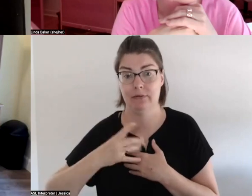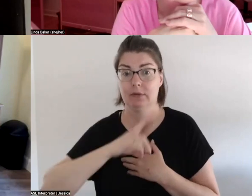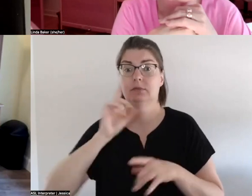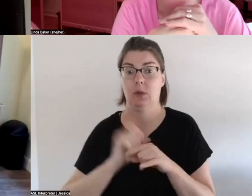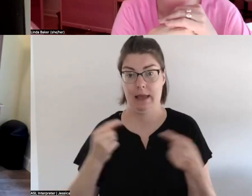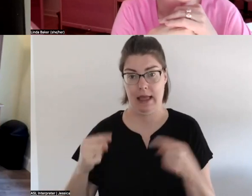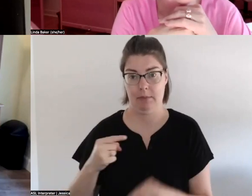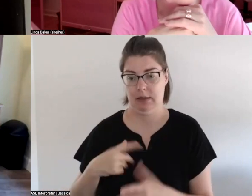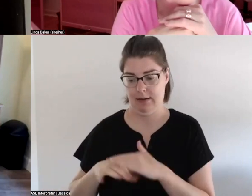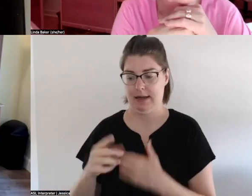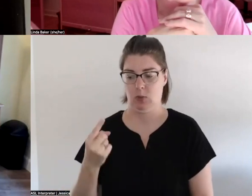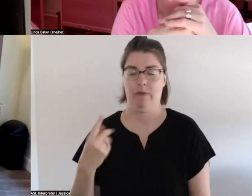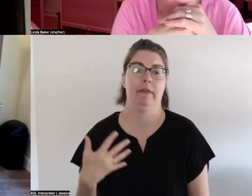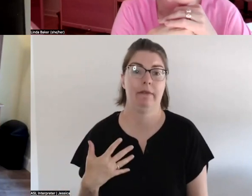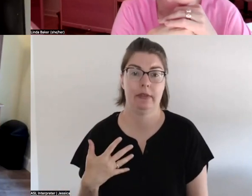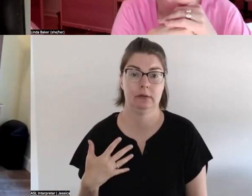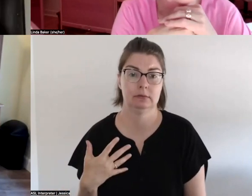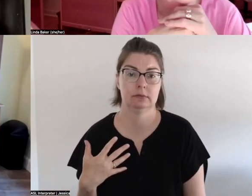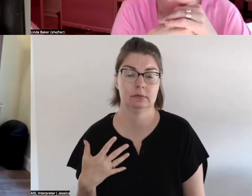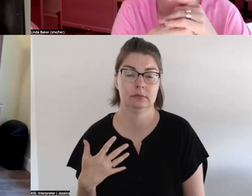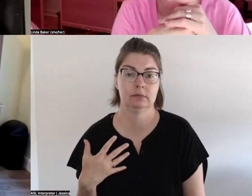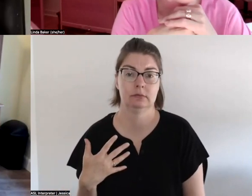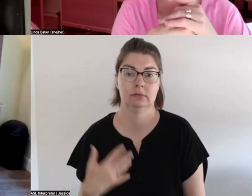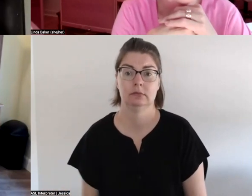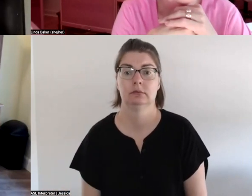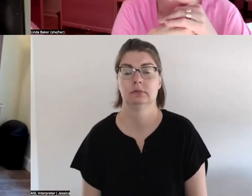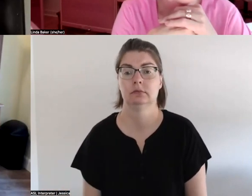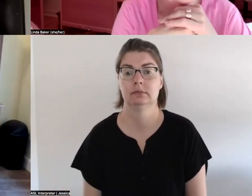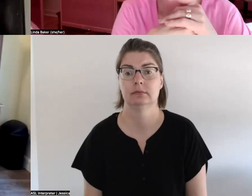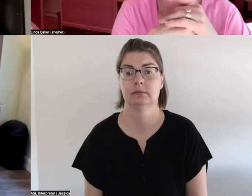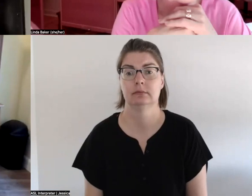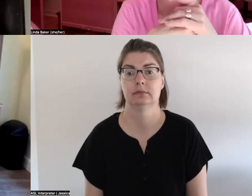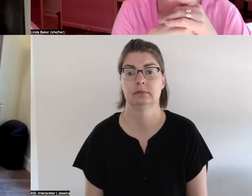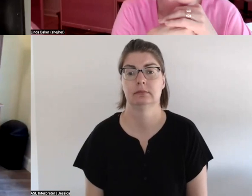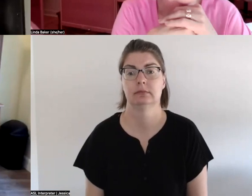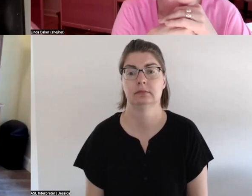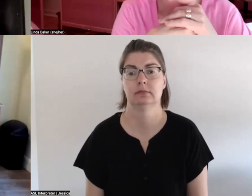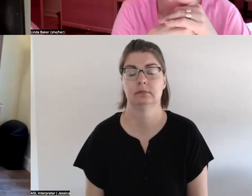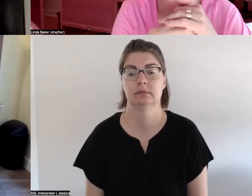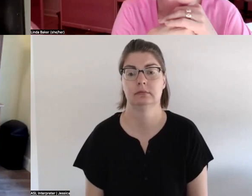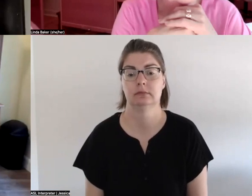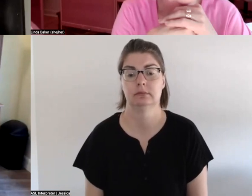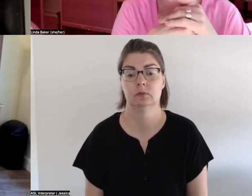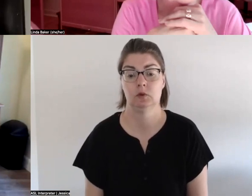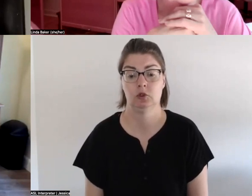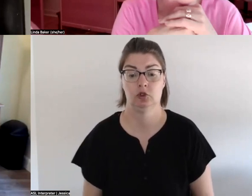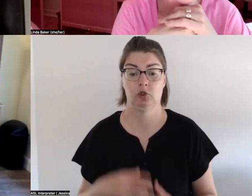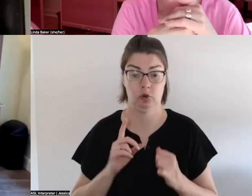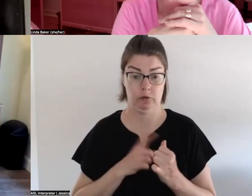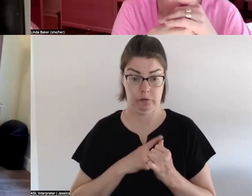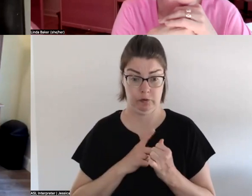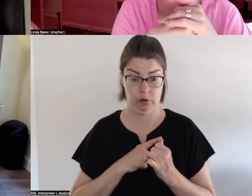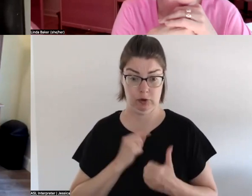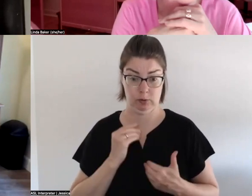so um so the first step is in being